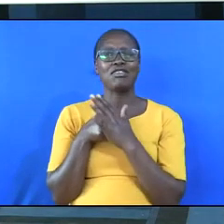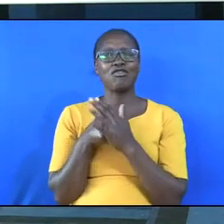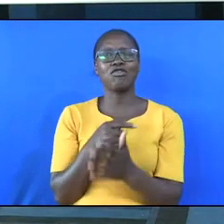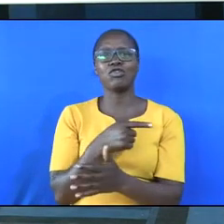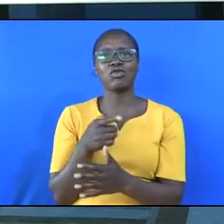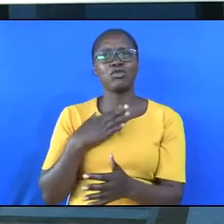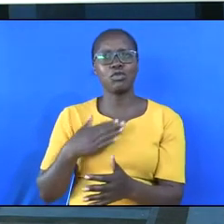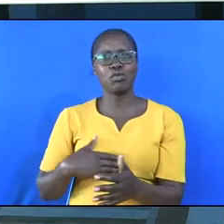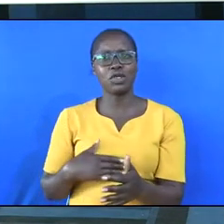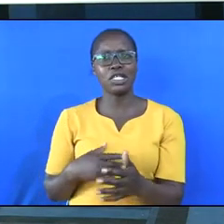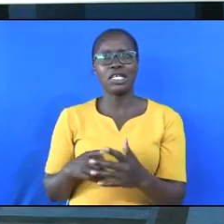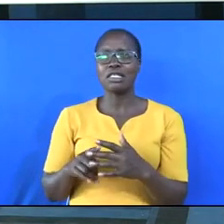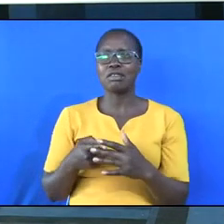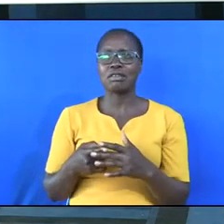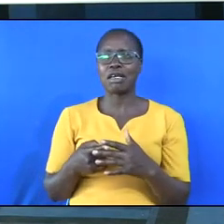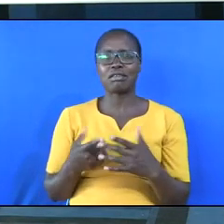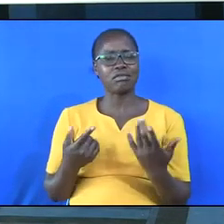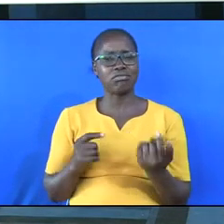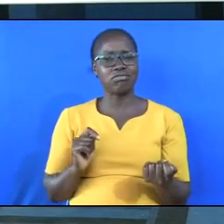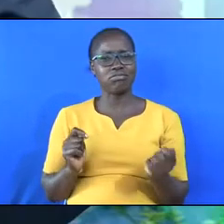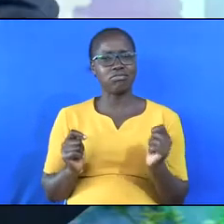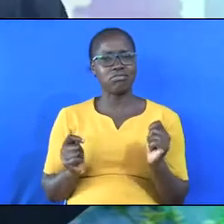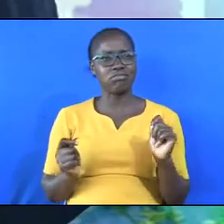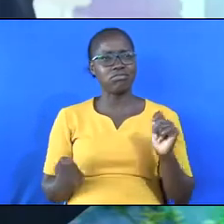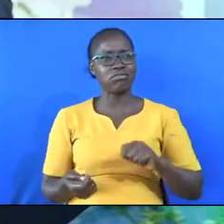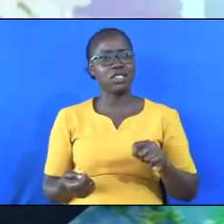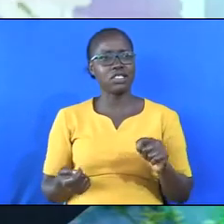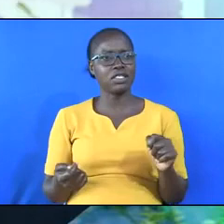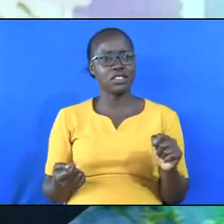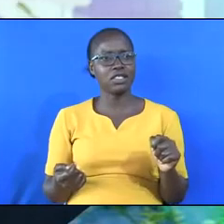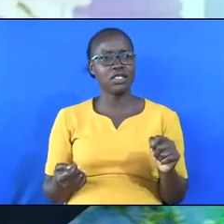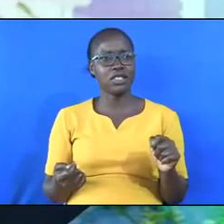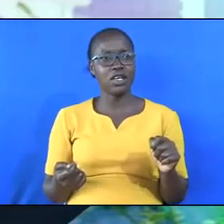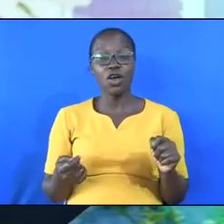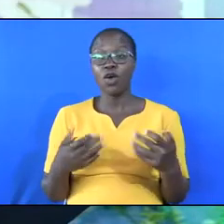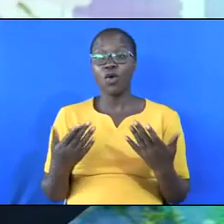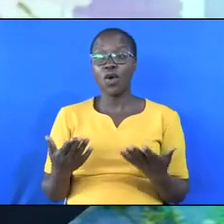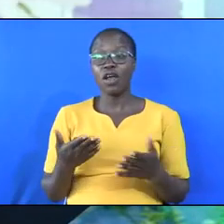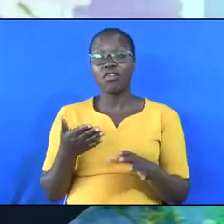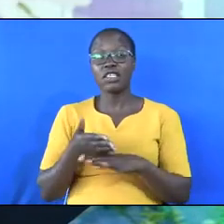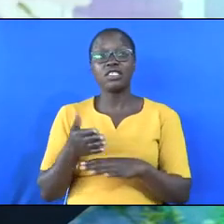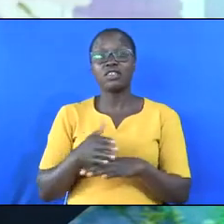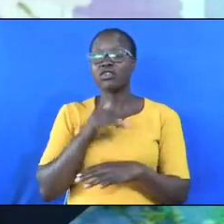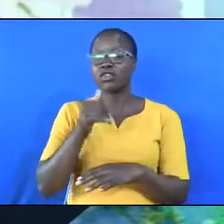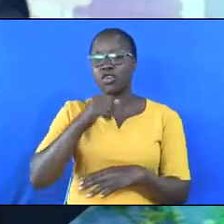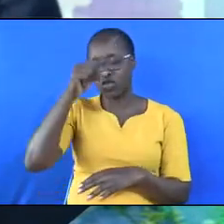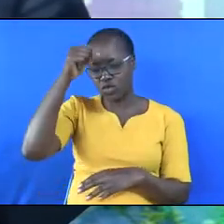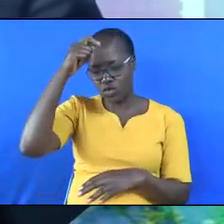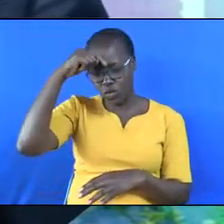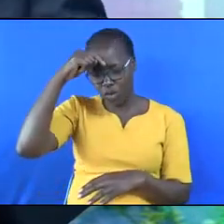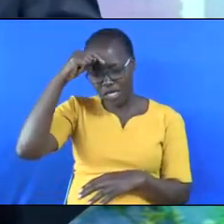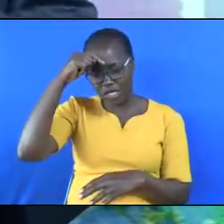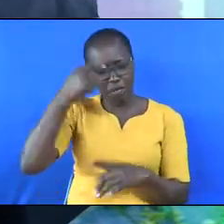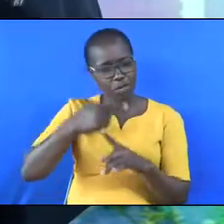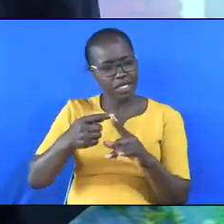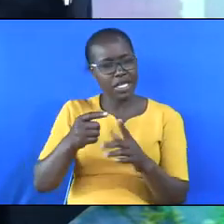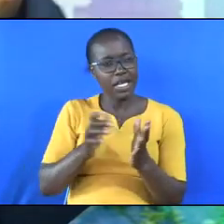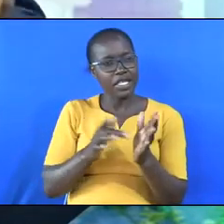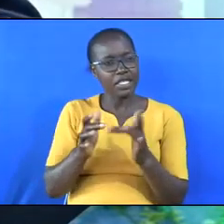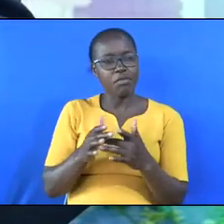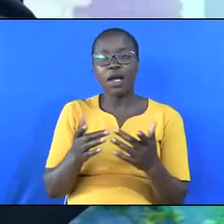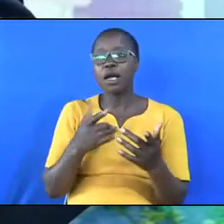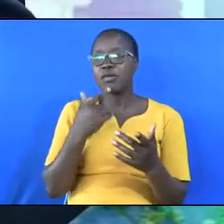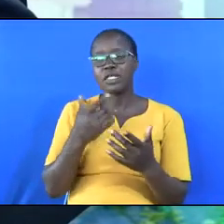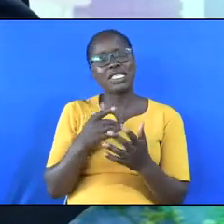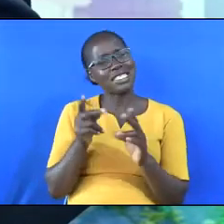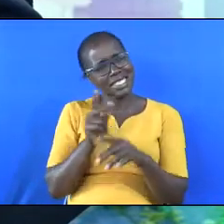your body to start raging. The Bible says that whoever is deceived is not wise. As a matter of fact, the Bible is very